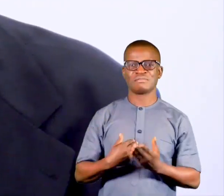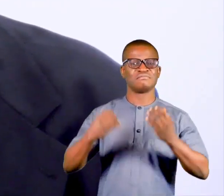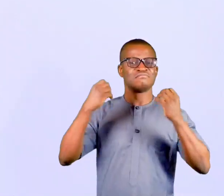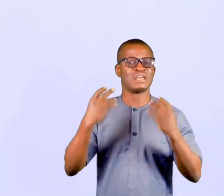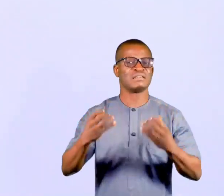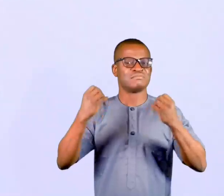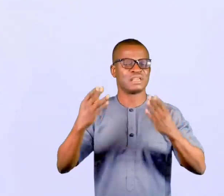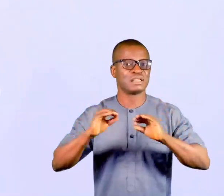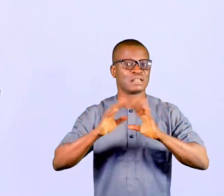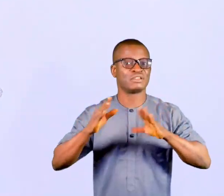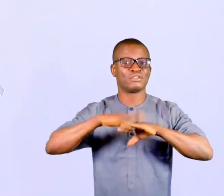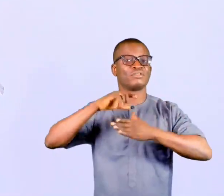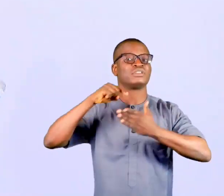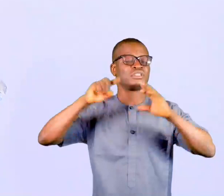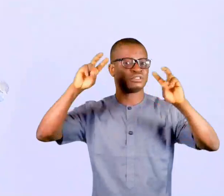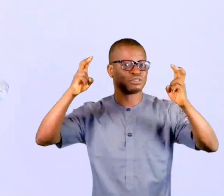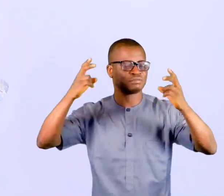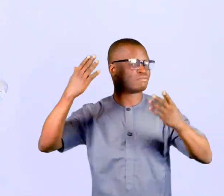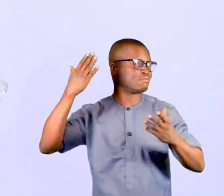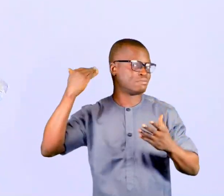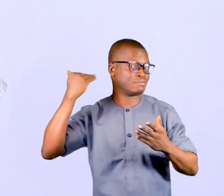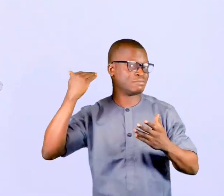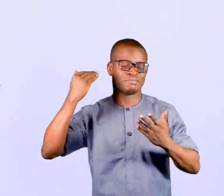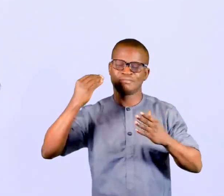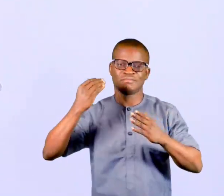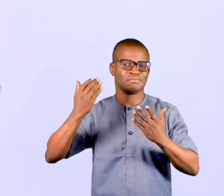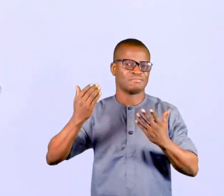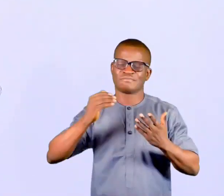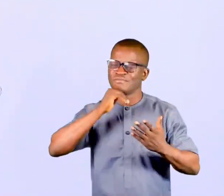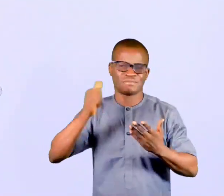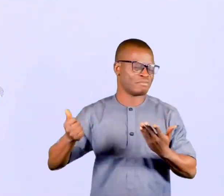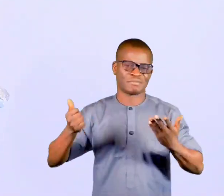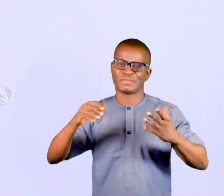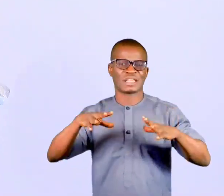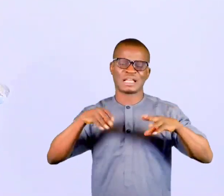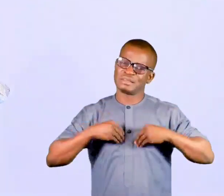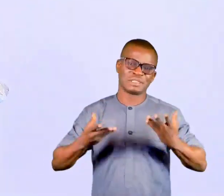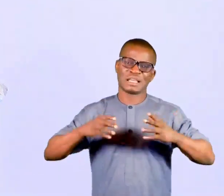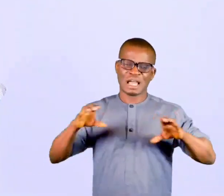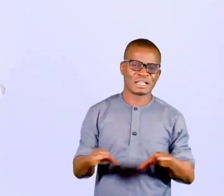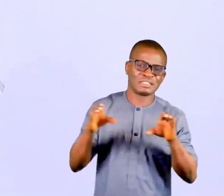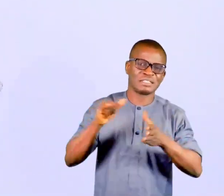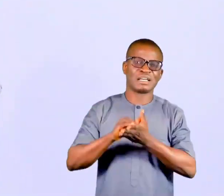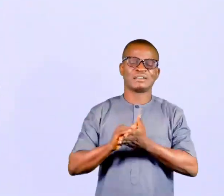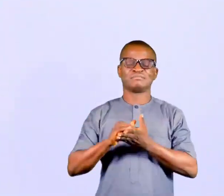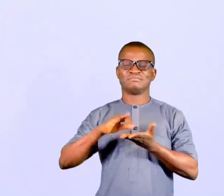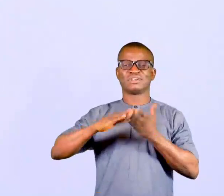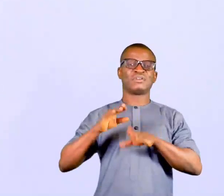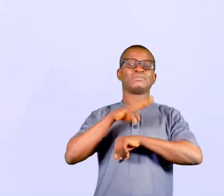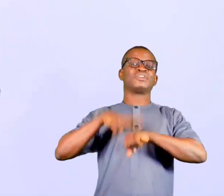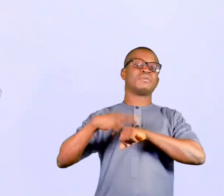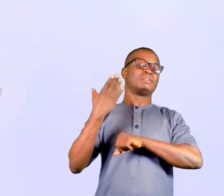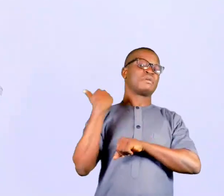clarity on these issues. So bad behavior is no longer tolerated. Actions that used to be normalized